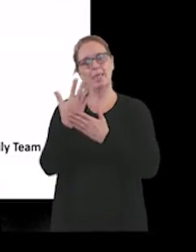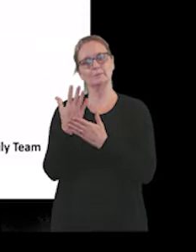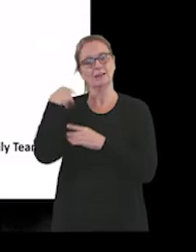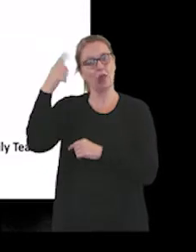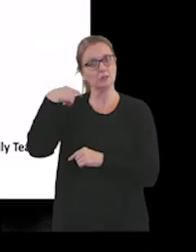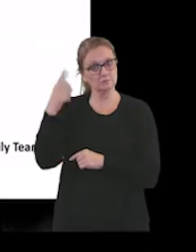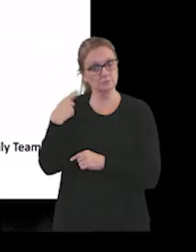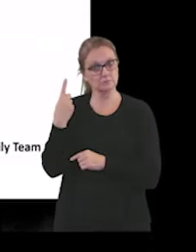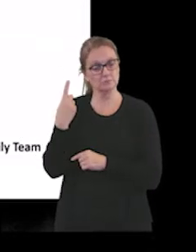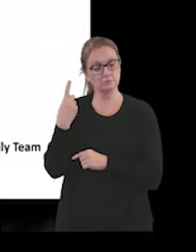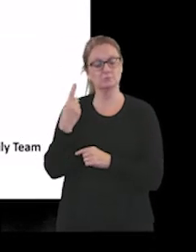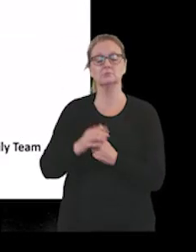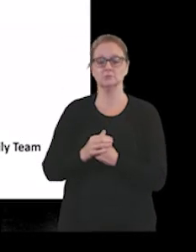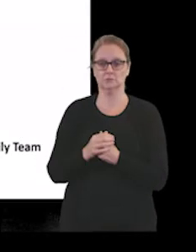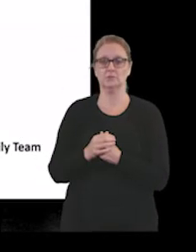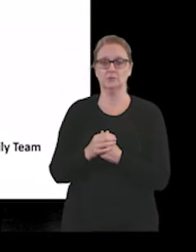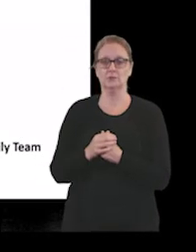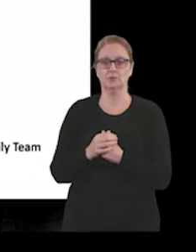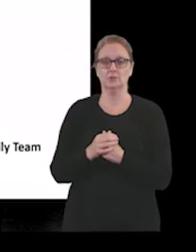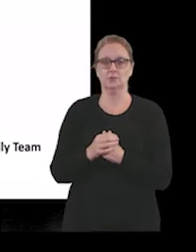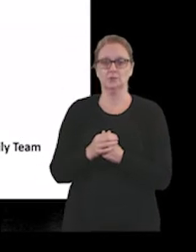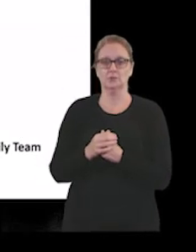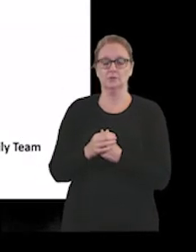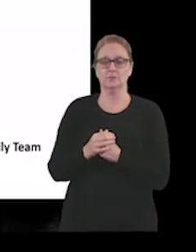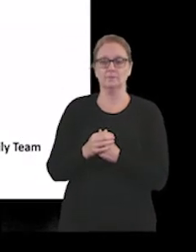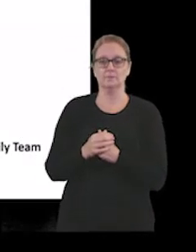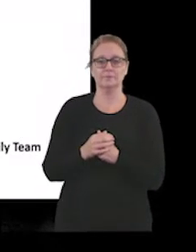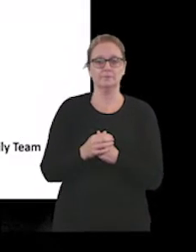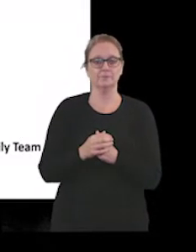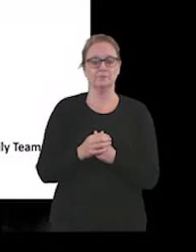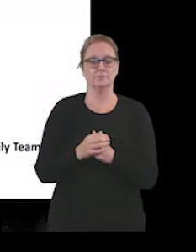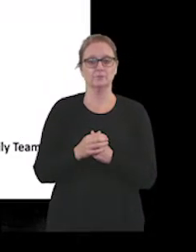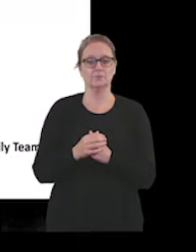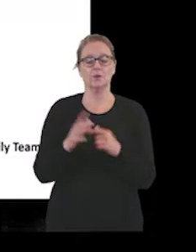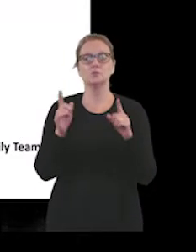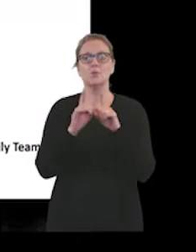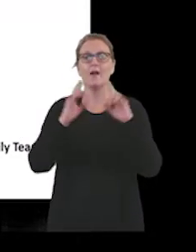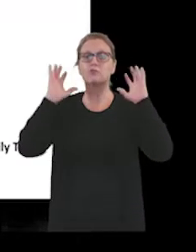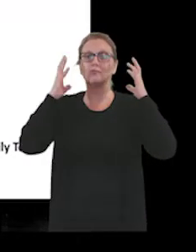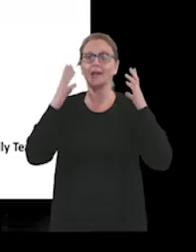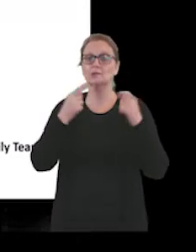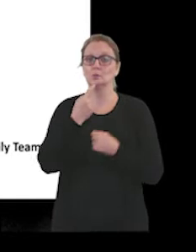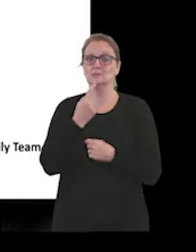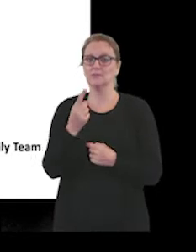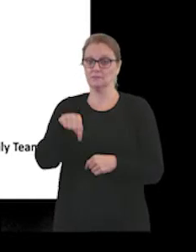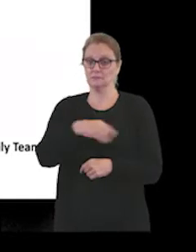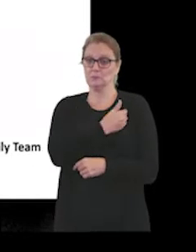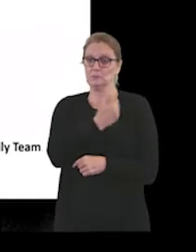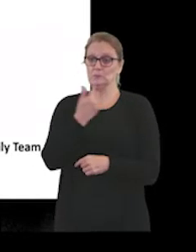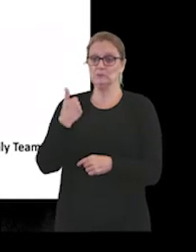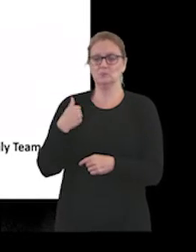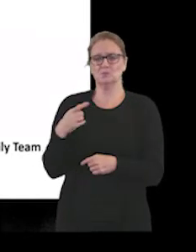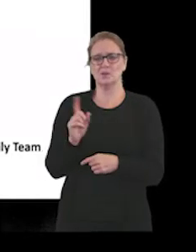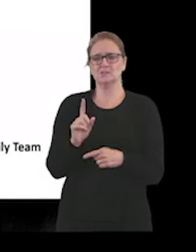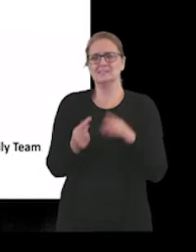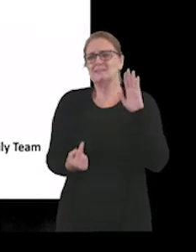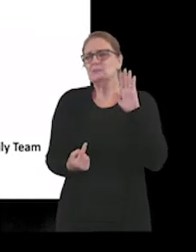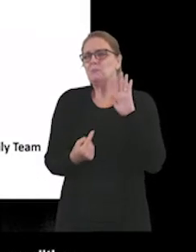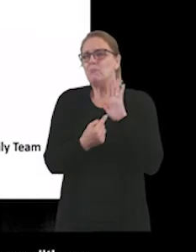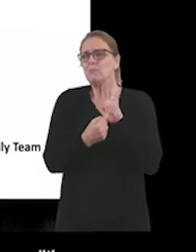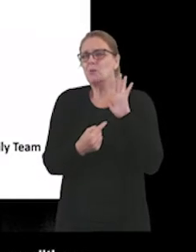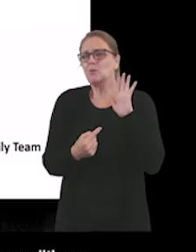And again, as it said on the radio this morning, it's so important